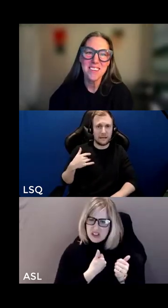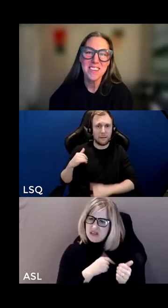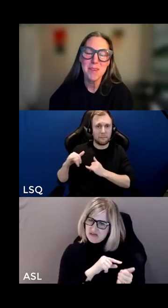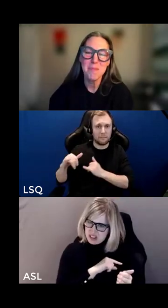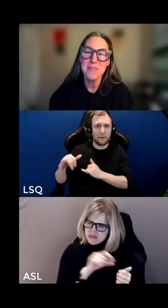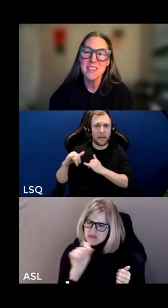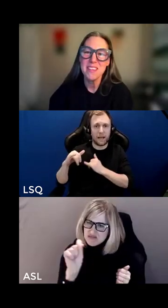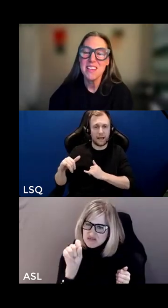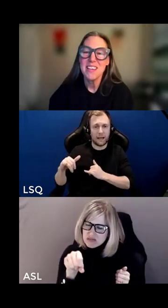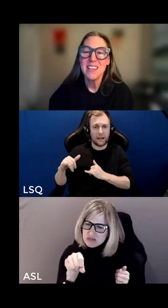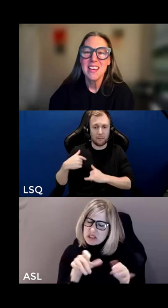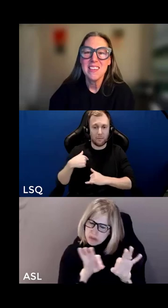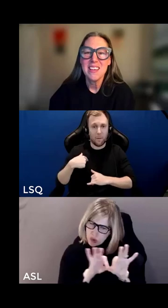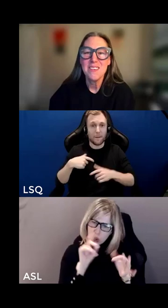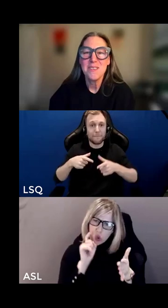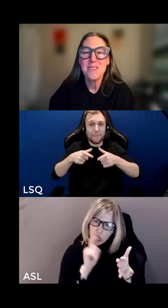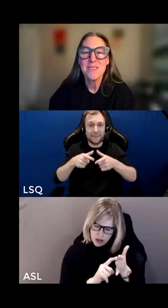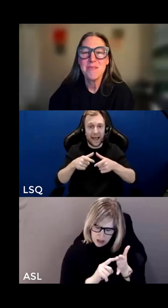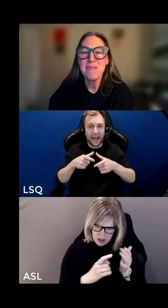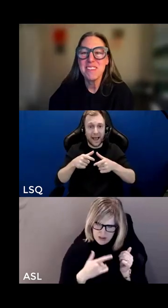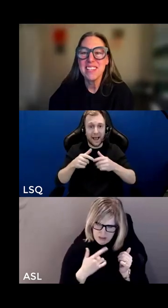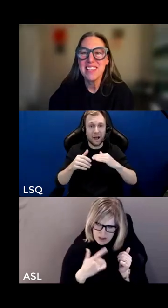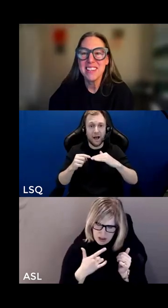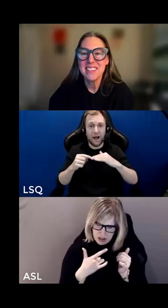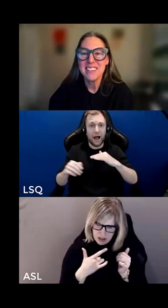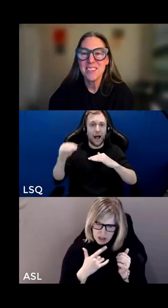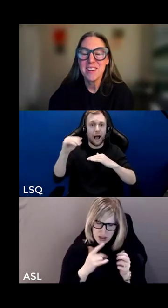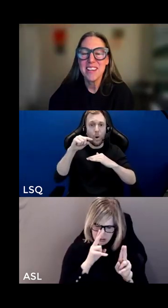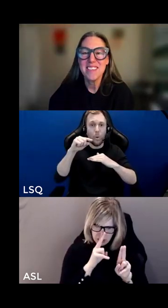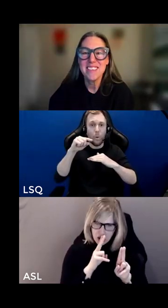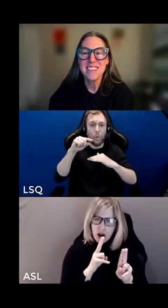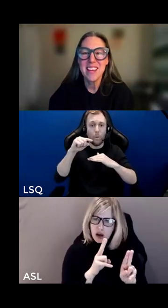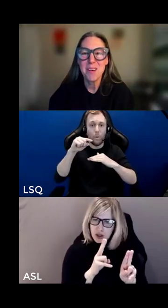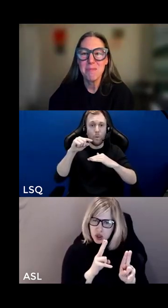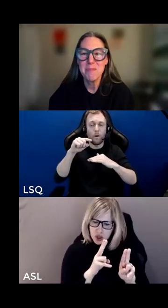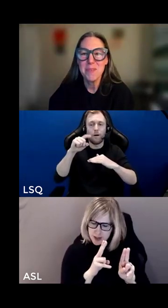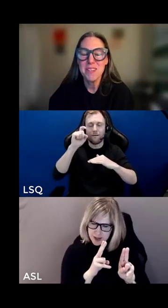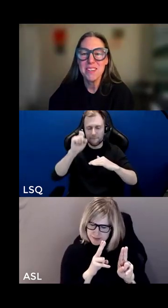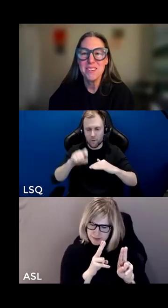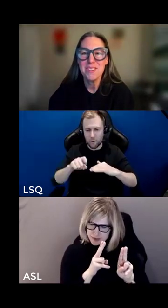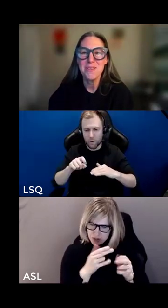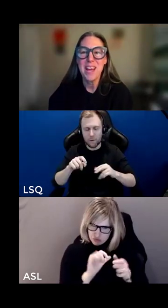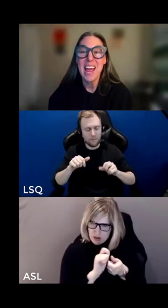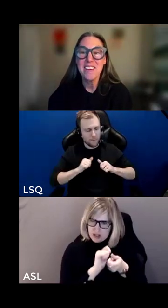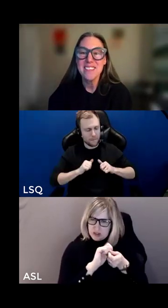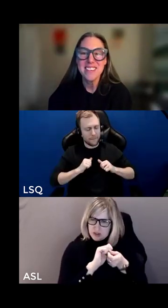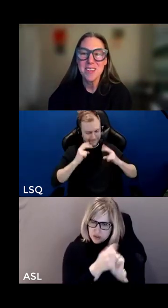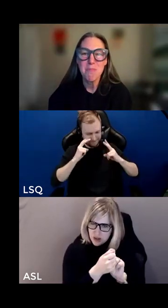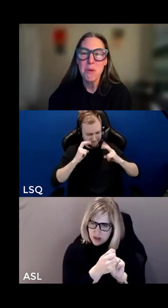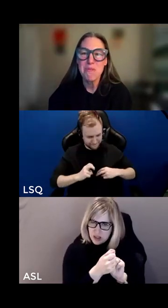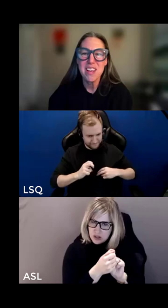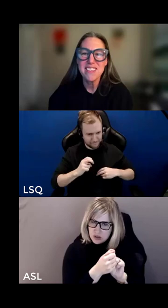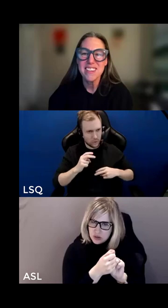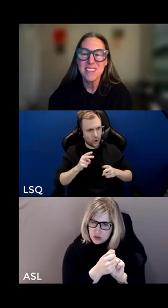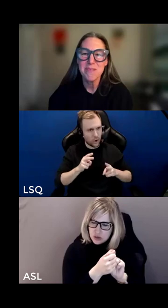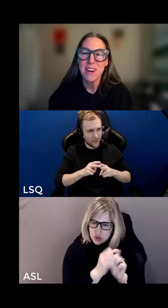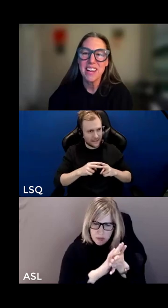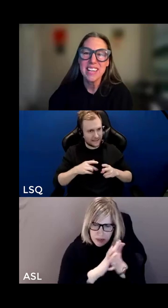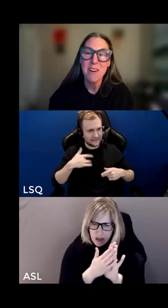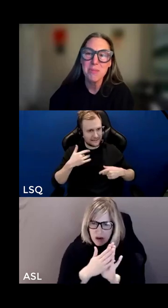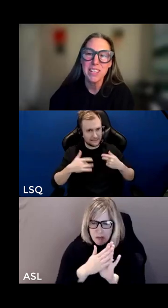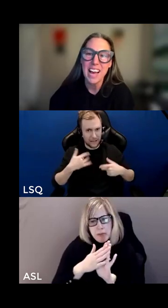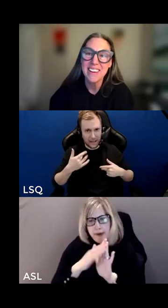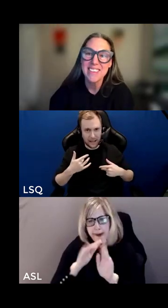honor them and then to swiftly transition them to energy motivation